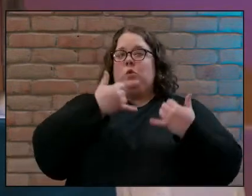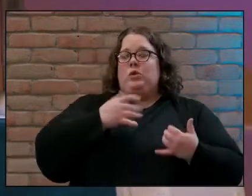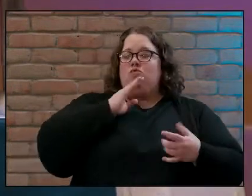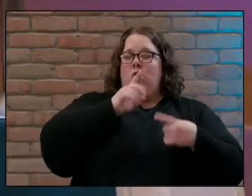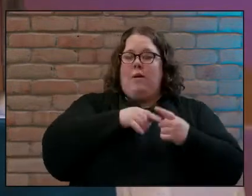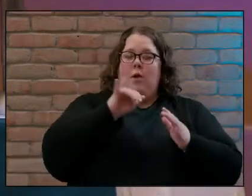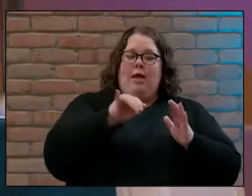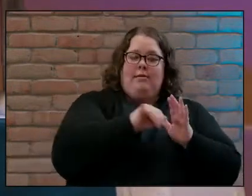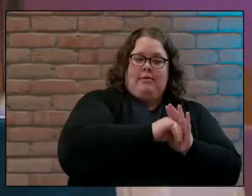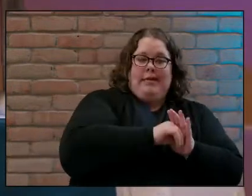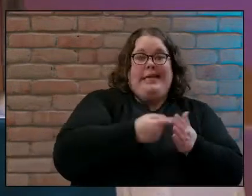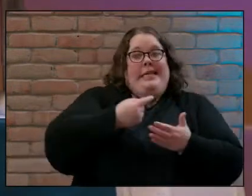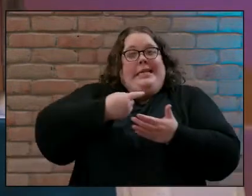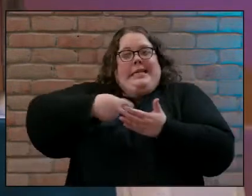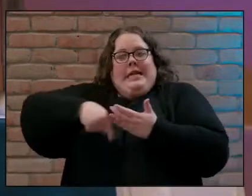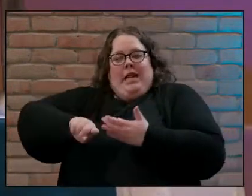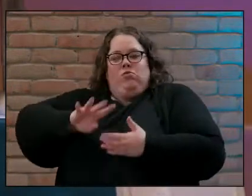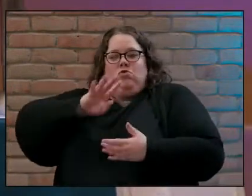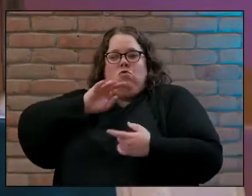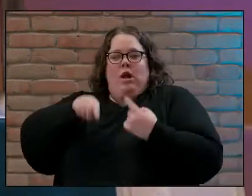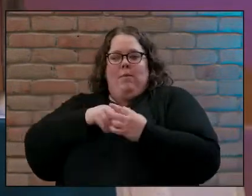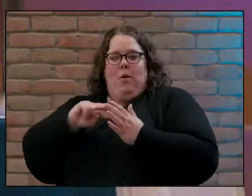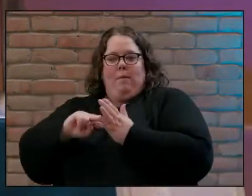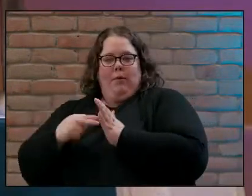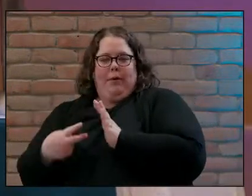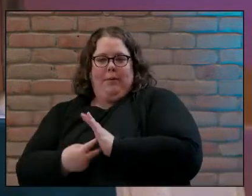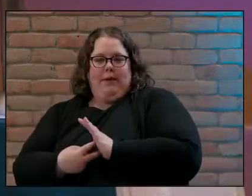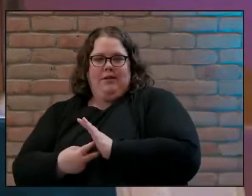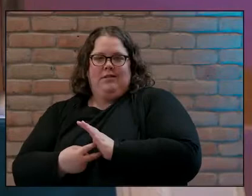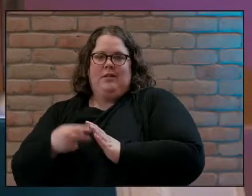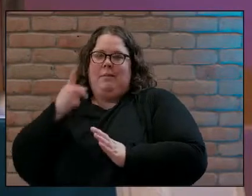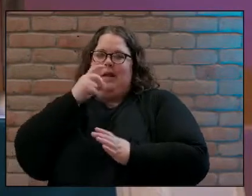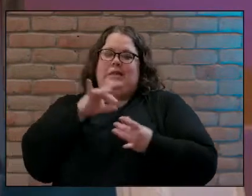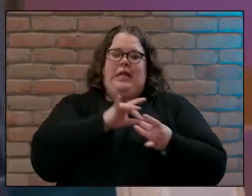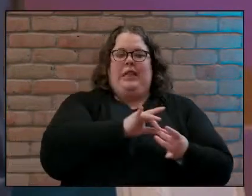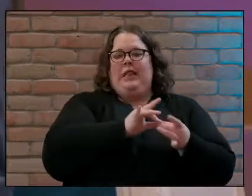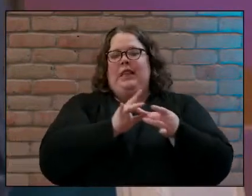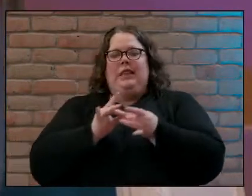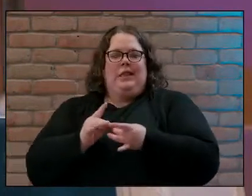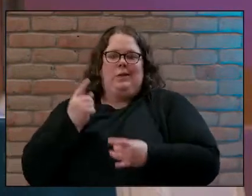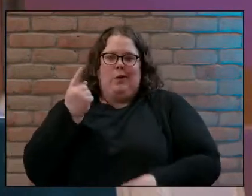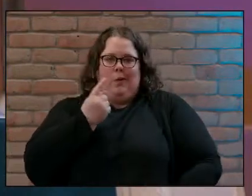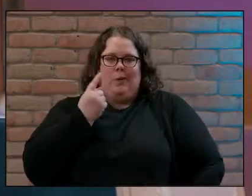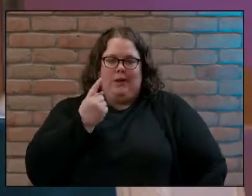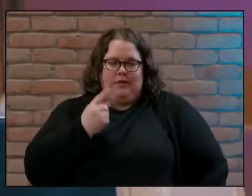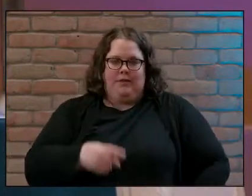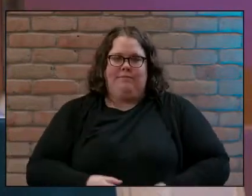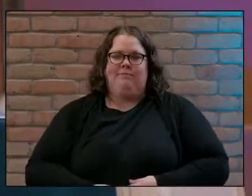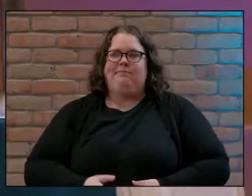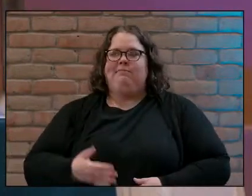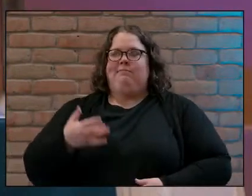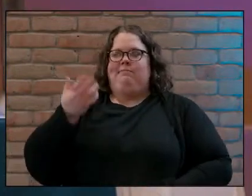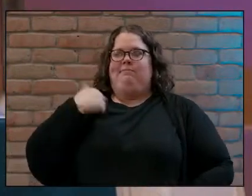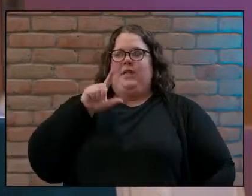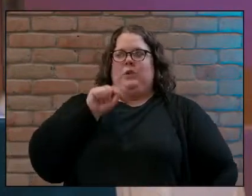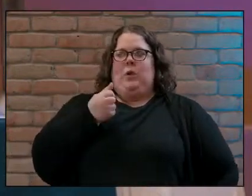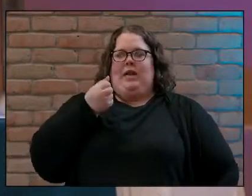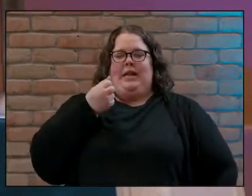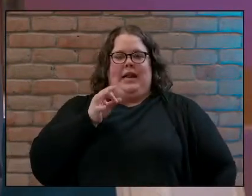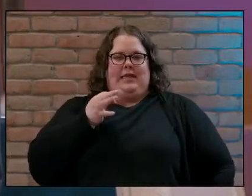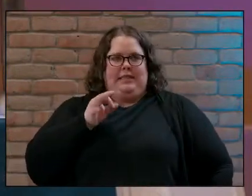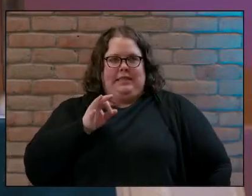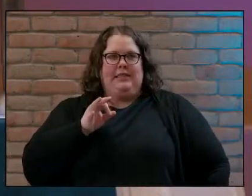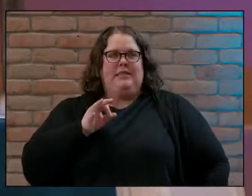going to talk about purpose because one leads the other in 2019 lifeway research did a study